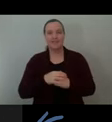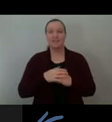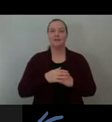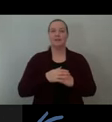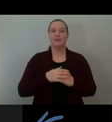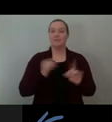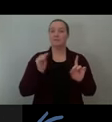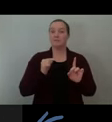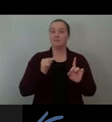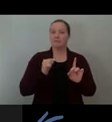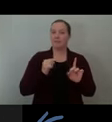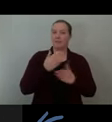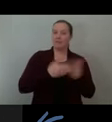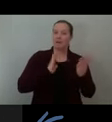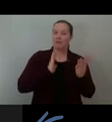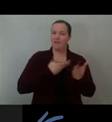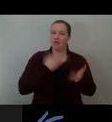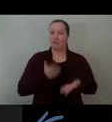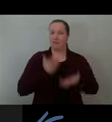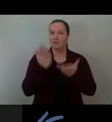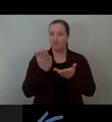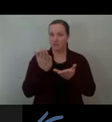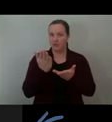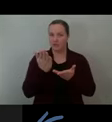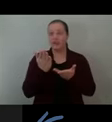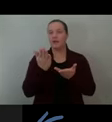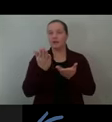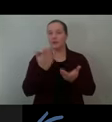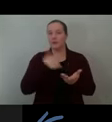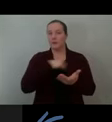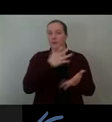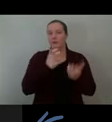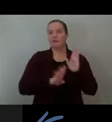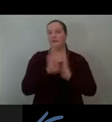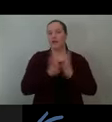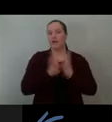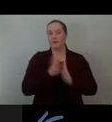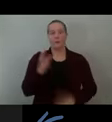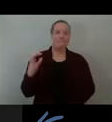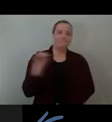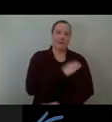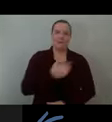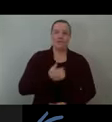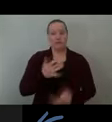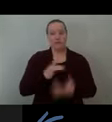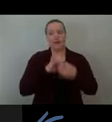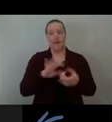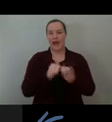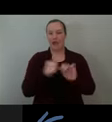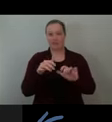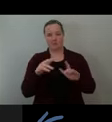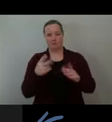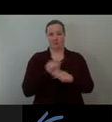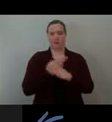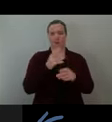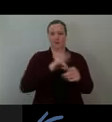our proposition, is to develop a powerful expression of how do I occupy space, to grow forests,